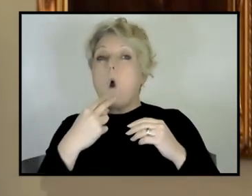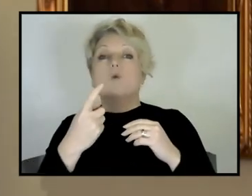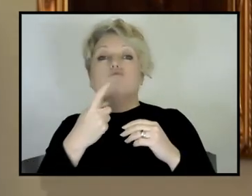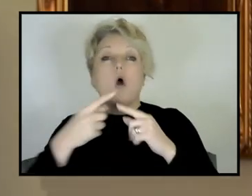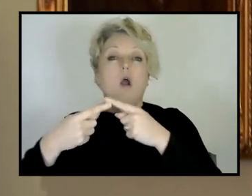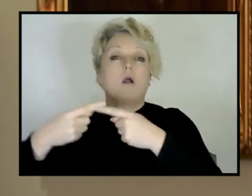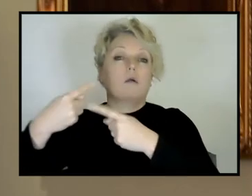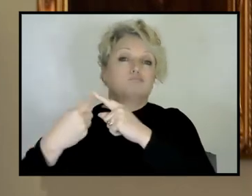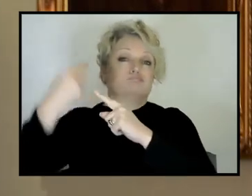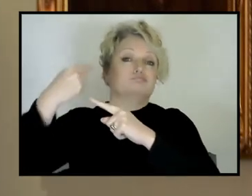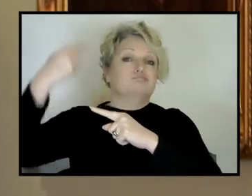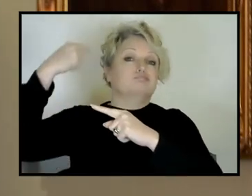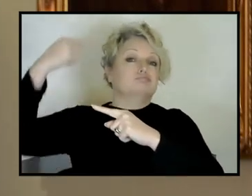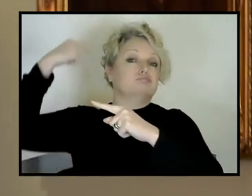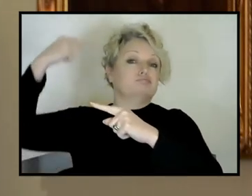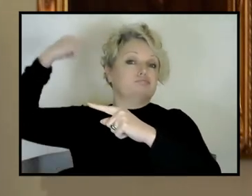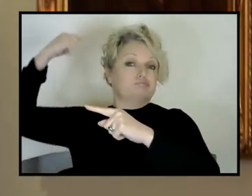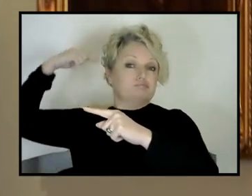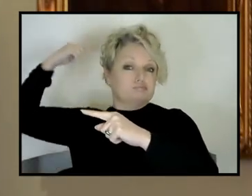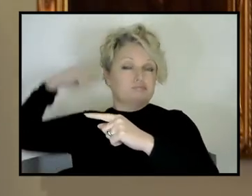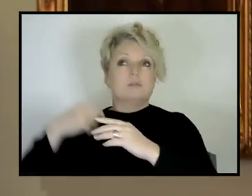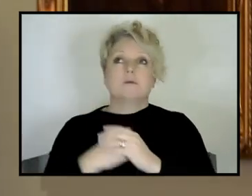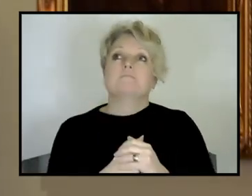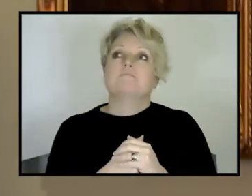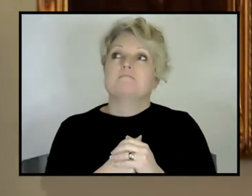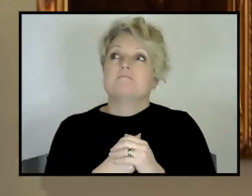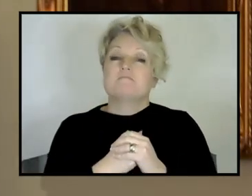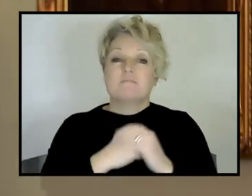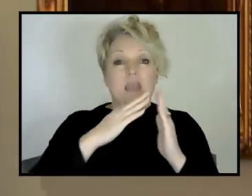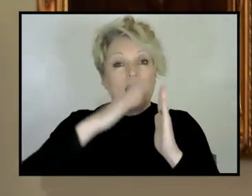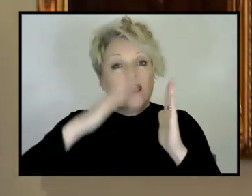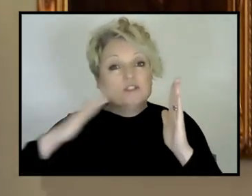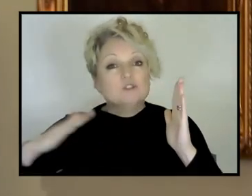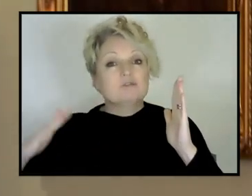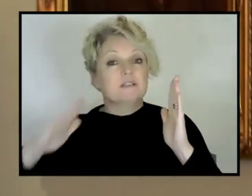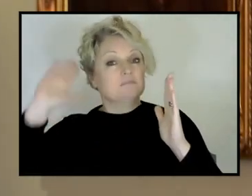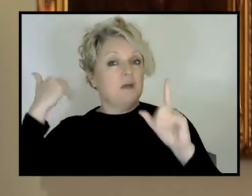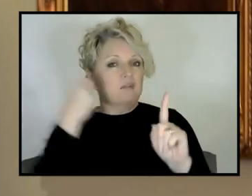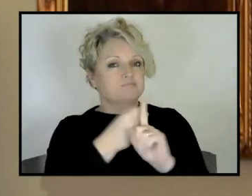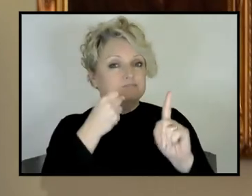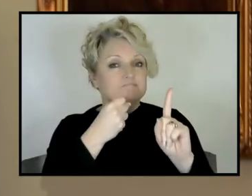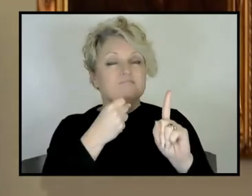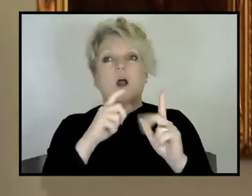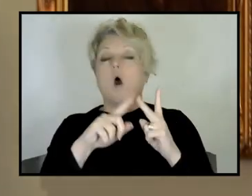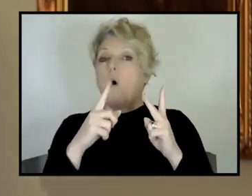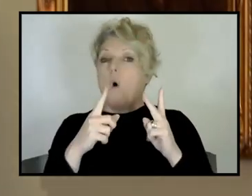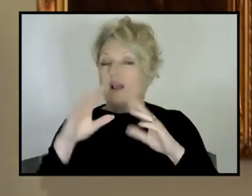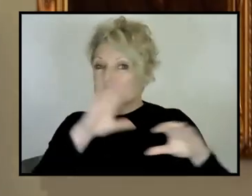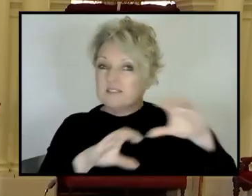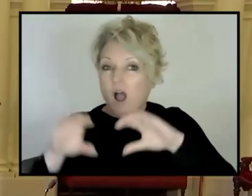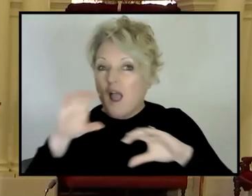kind of, uh, you know, industry that it was affected or, or was it purely a scientific debate?